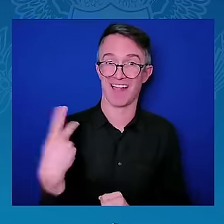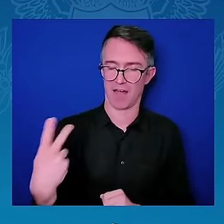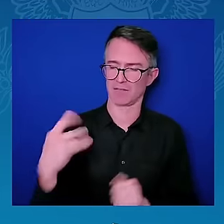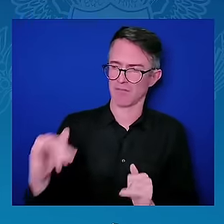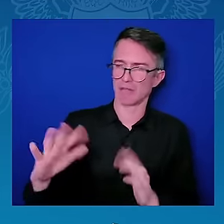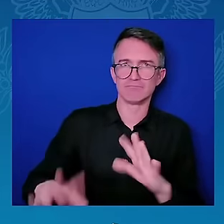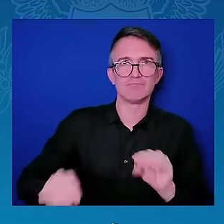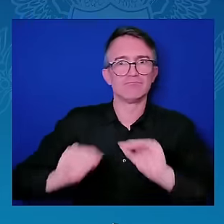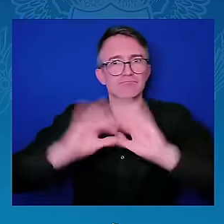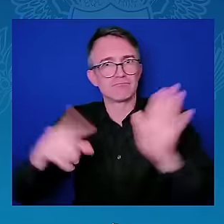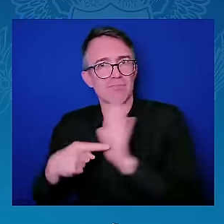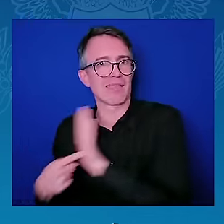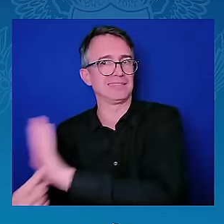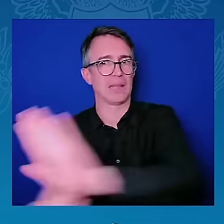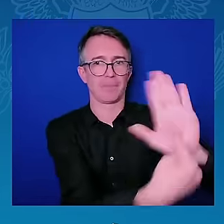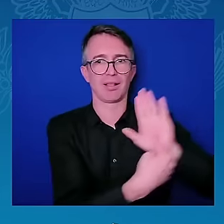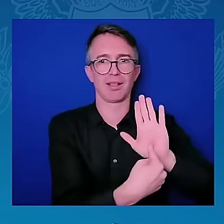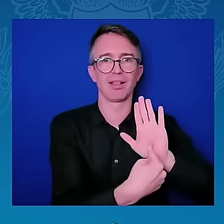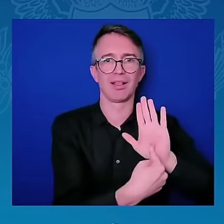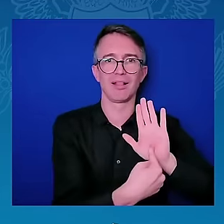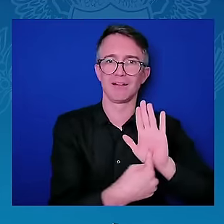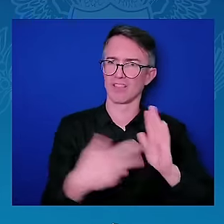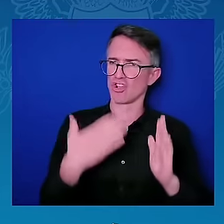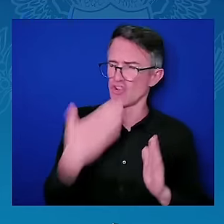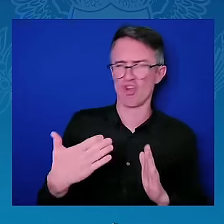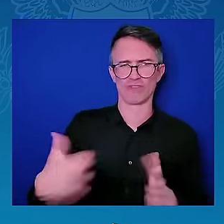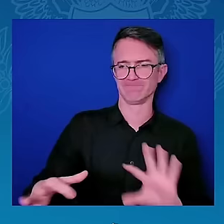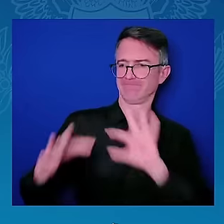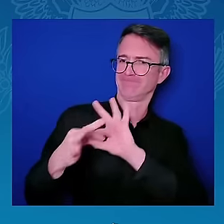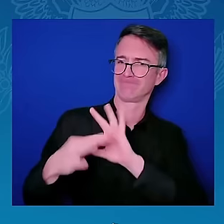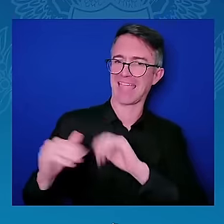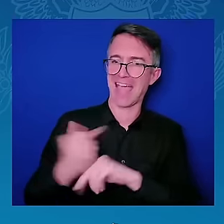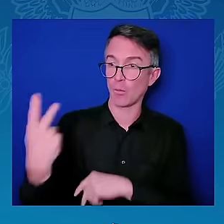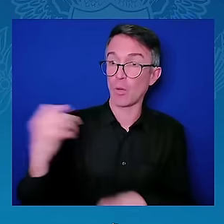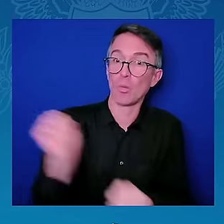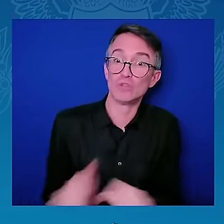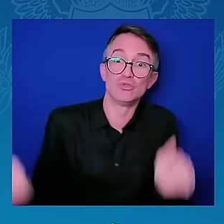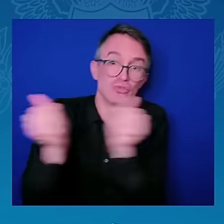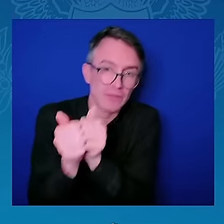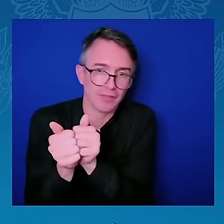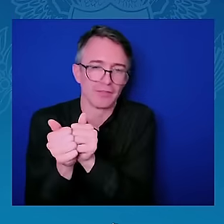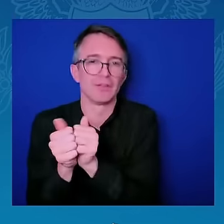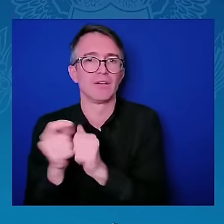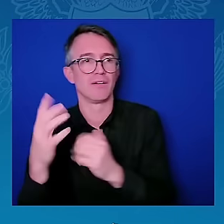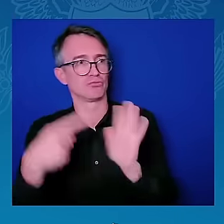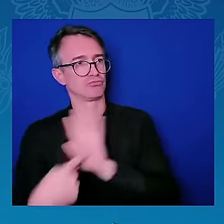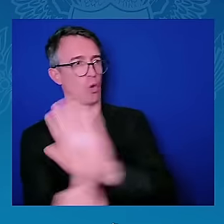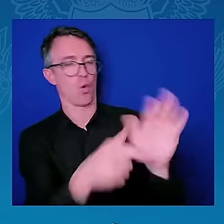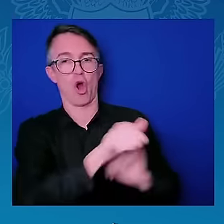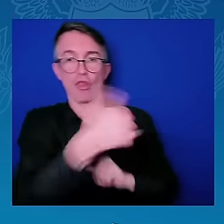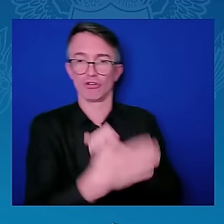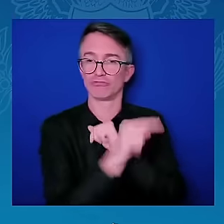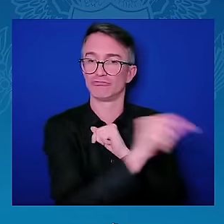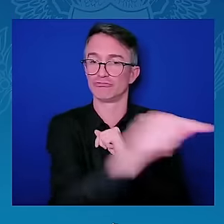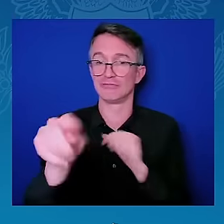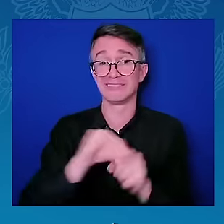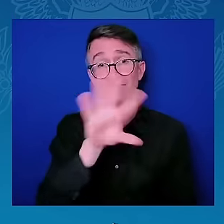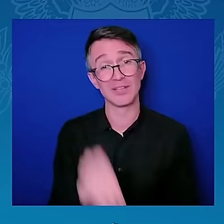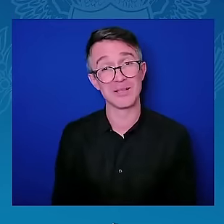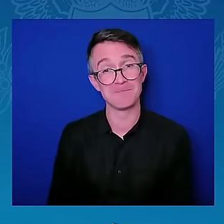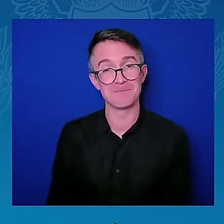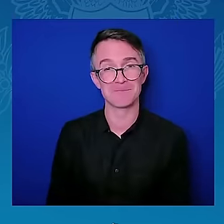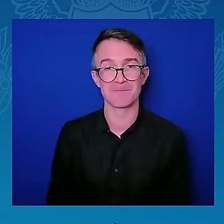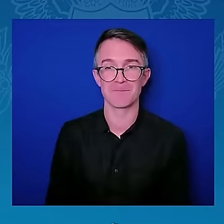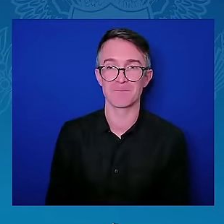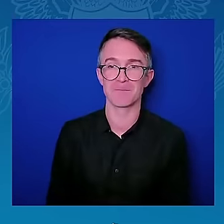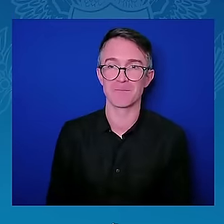The doing things before you have a crisis is a lot easier than waiting until afterwards. Yes. Mr.